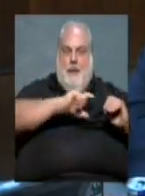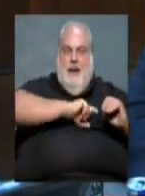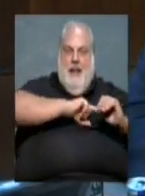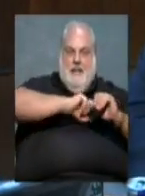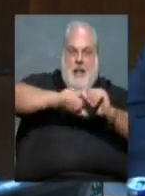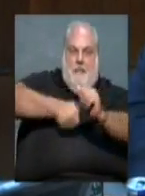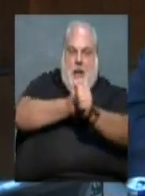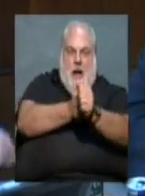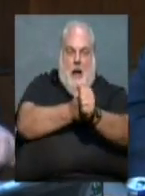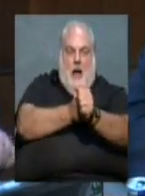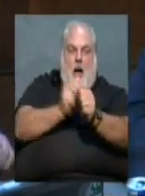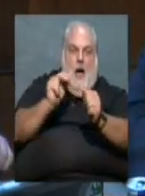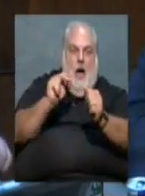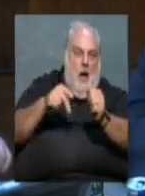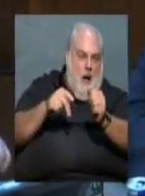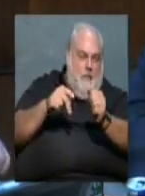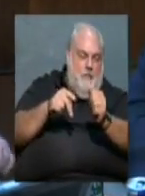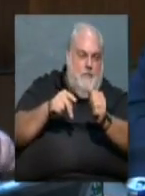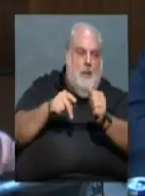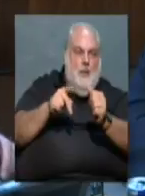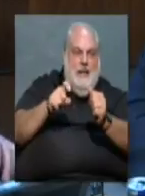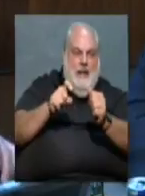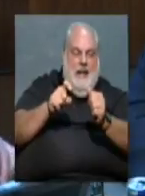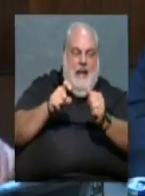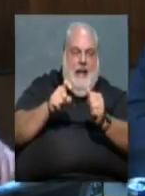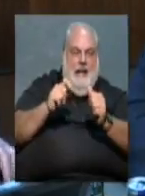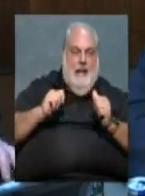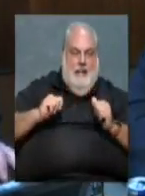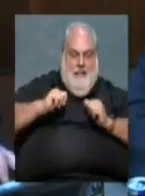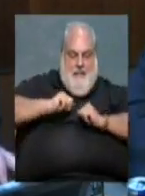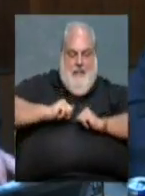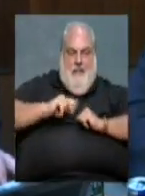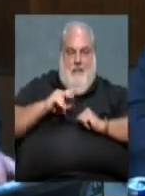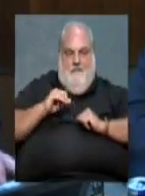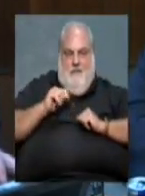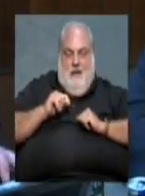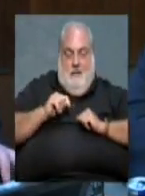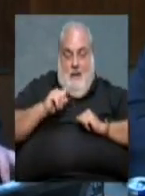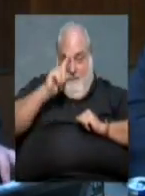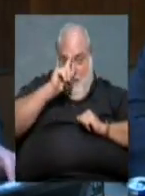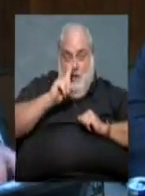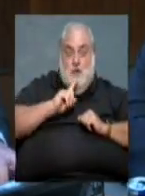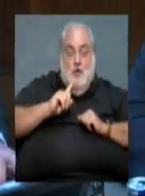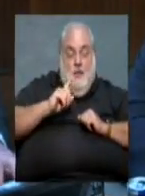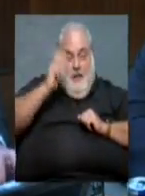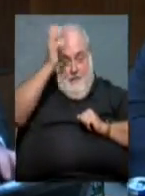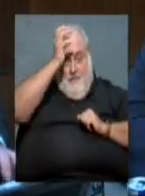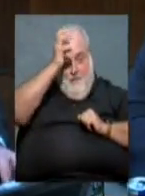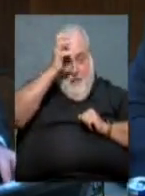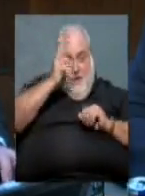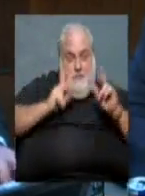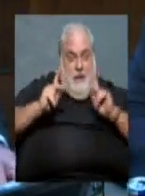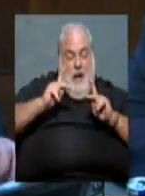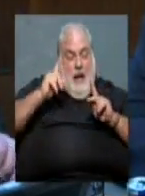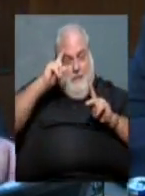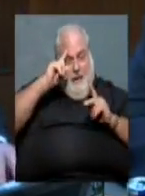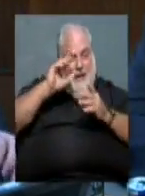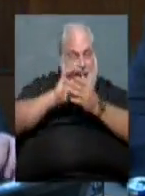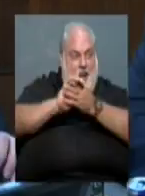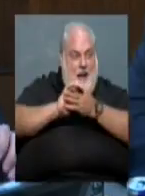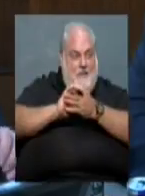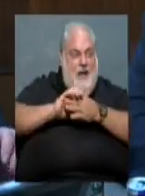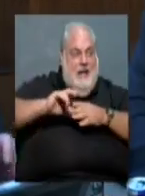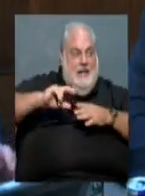a first responder, they would need those. But I definitely have to talk to the firefighters, but I think they prefer a second set of turnouts over